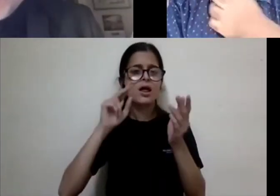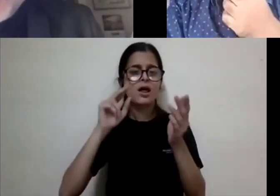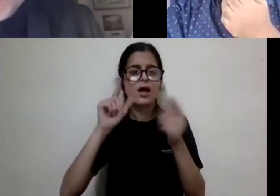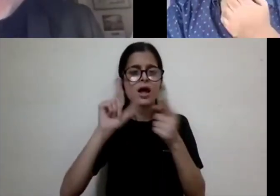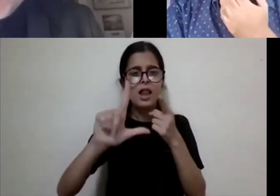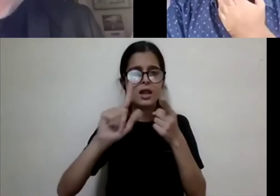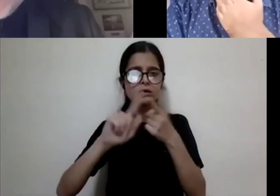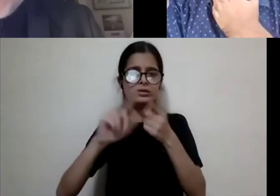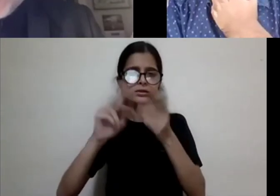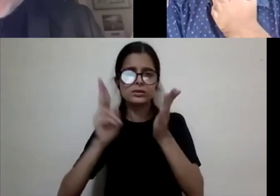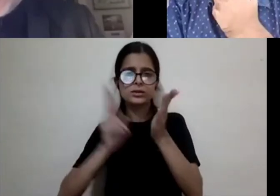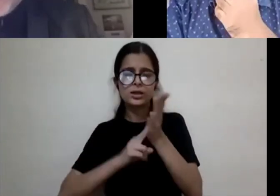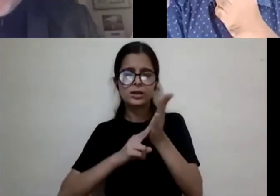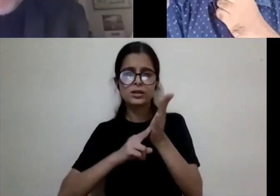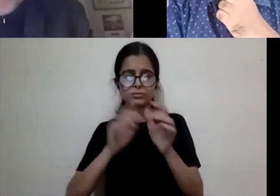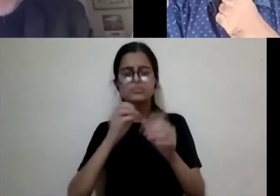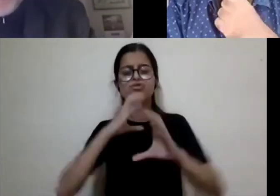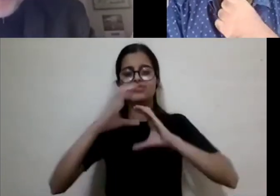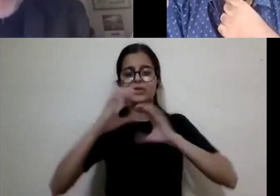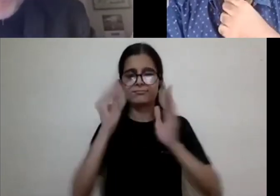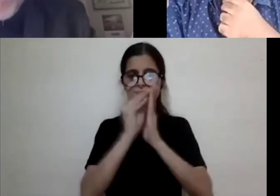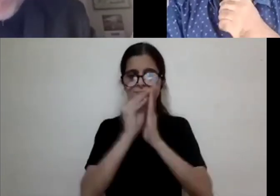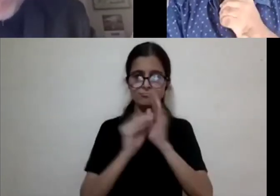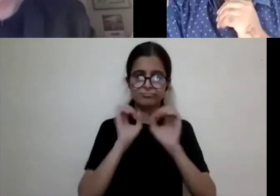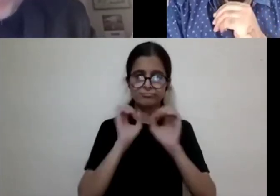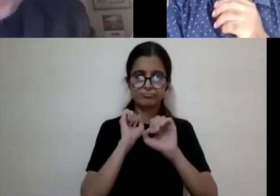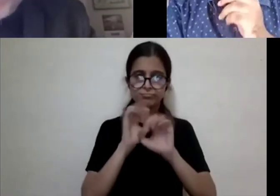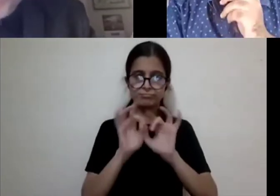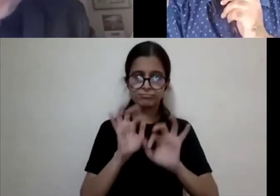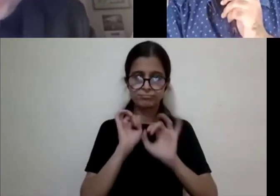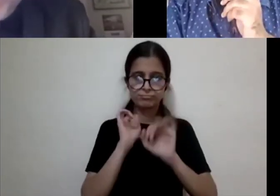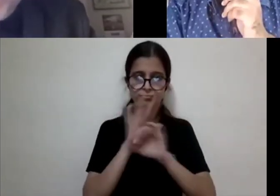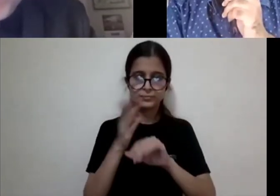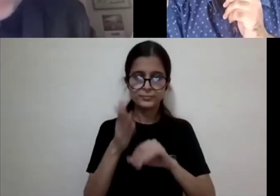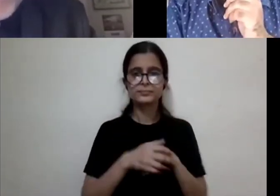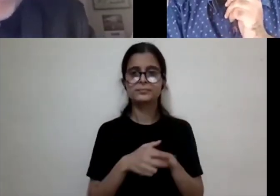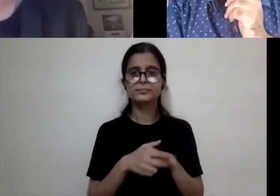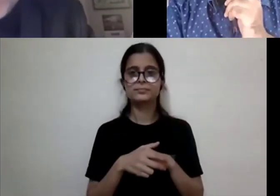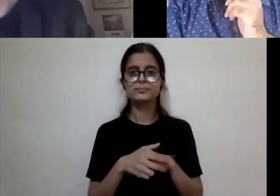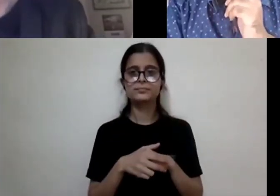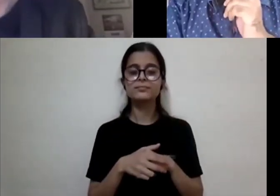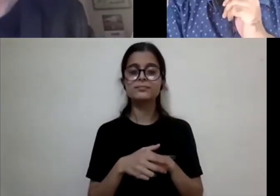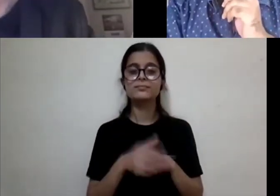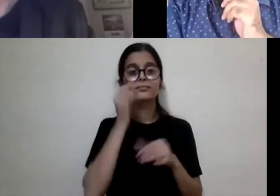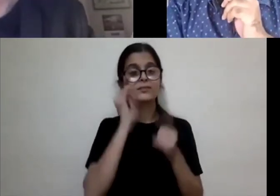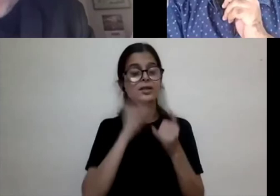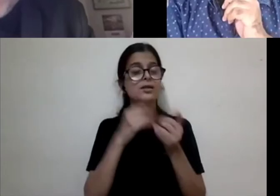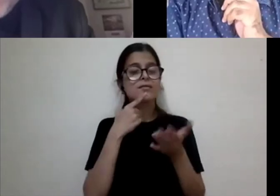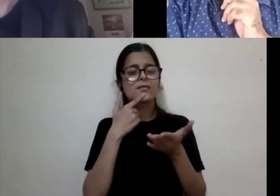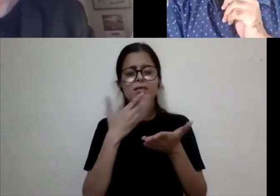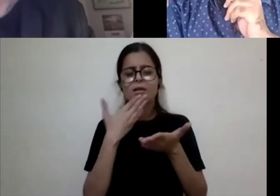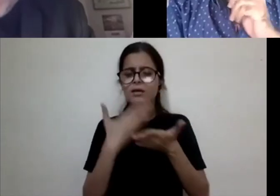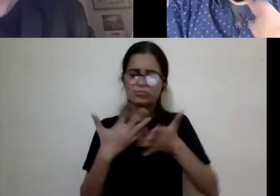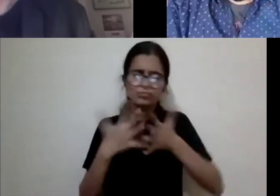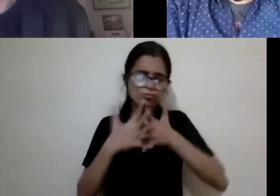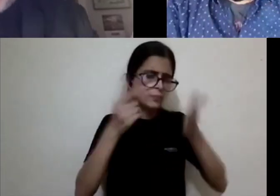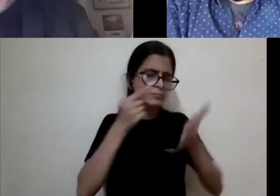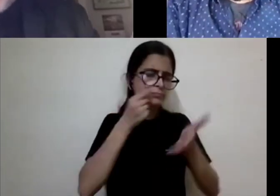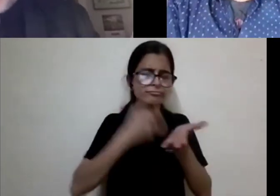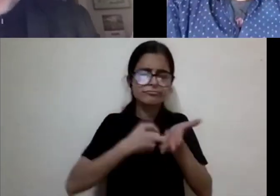in the chat. And if you want to reach me, you can do that. Thank you, Ritwik, for, uh, moderating the session.